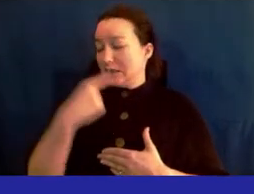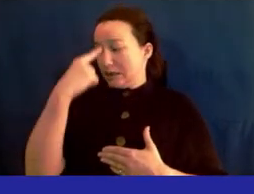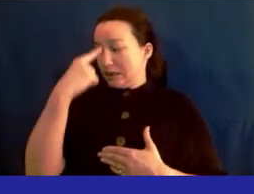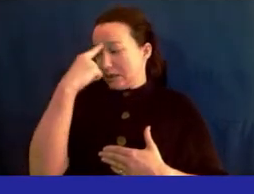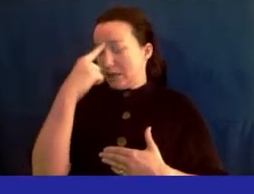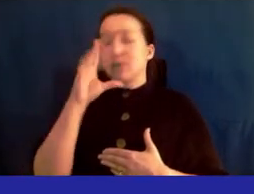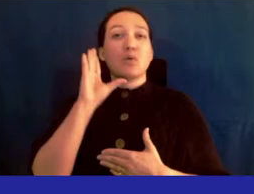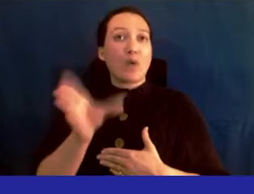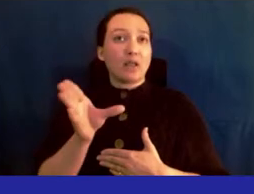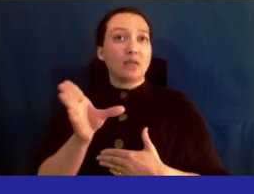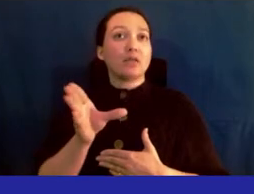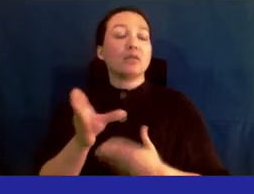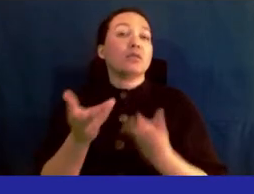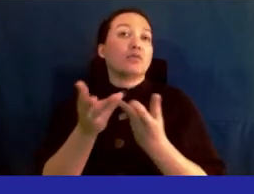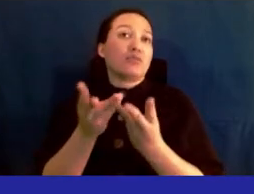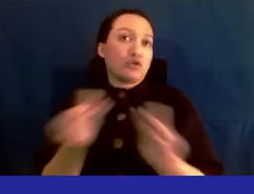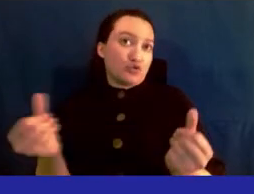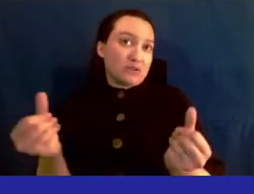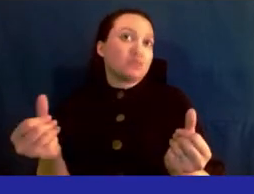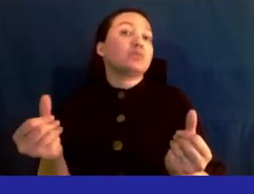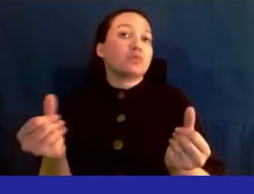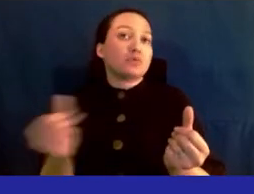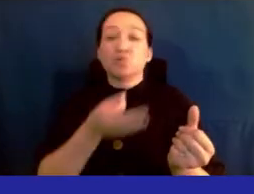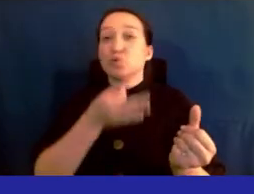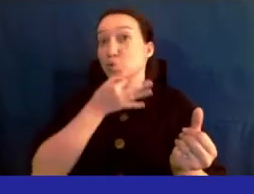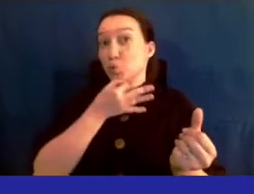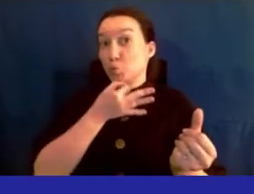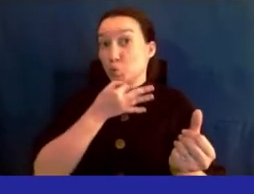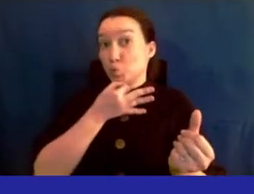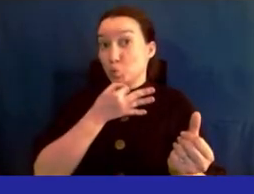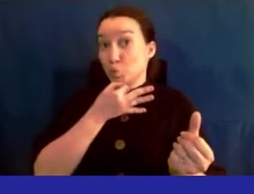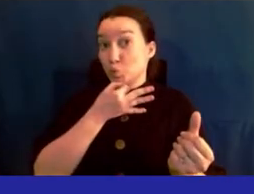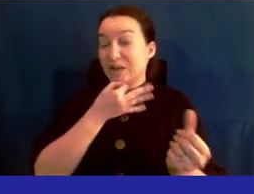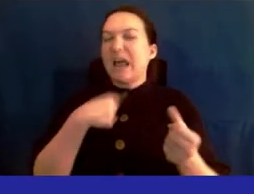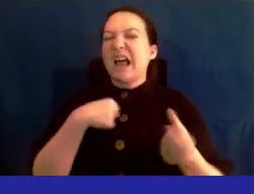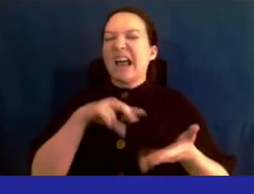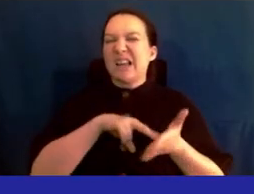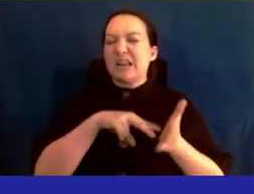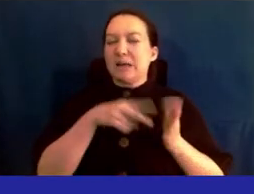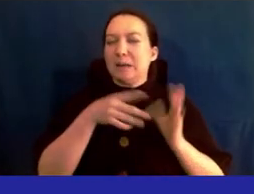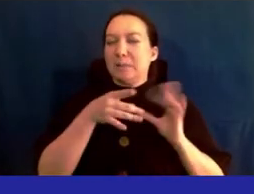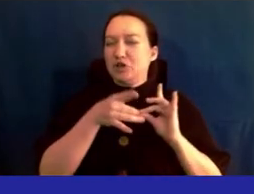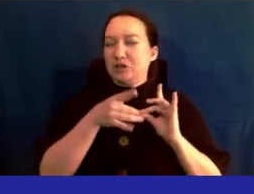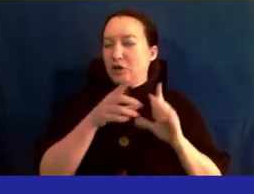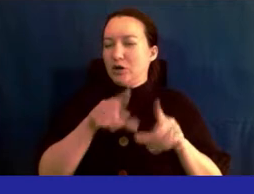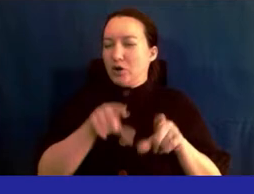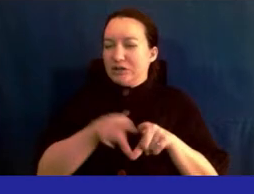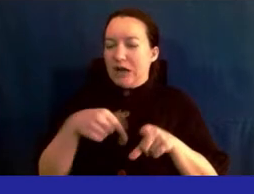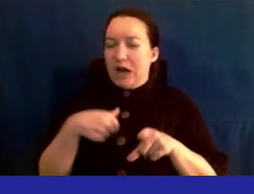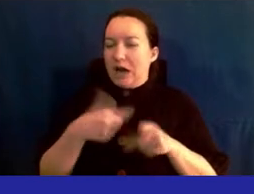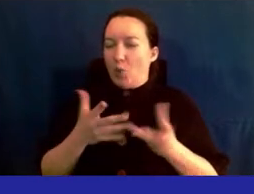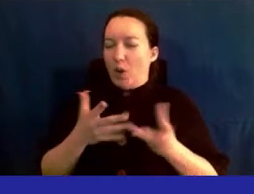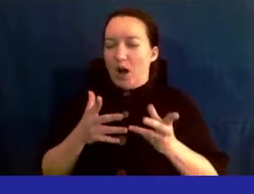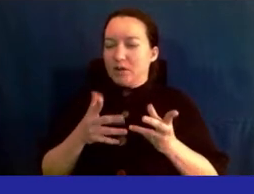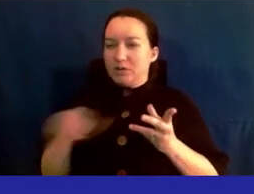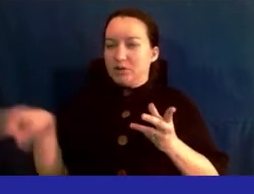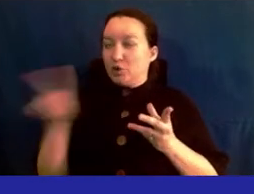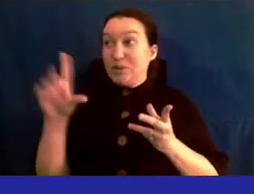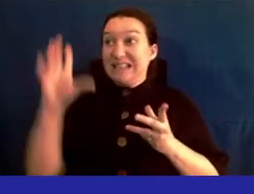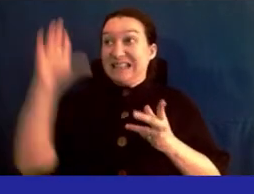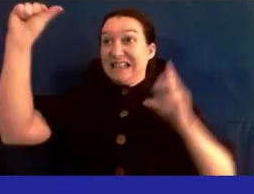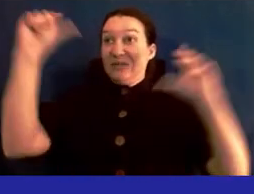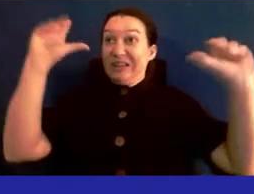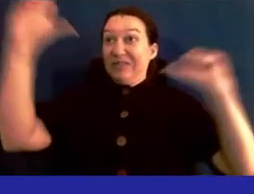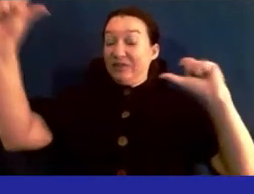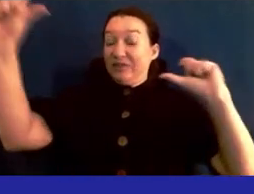we will have a resolution very soon. I mention it also because I don't want anybody to leave.